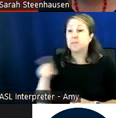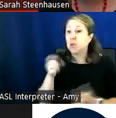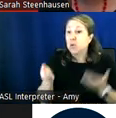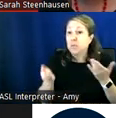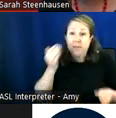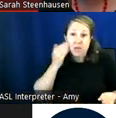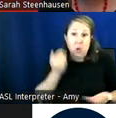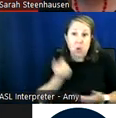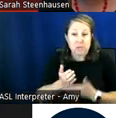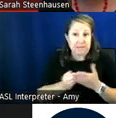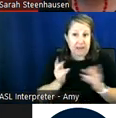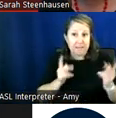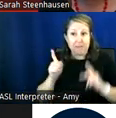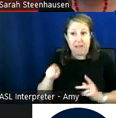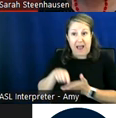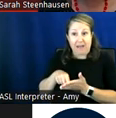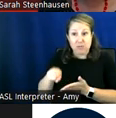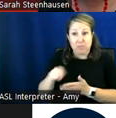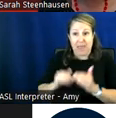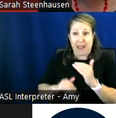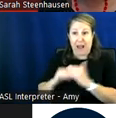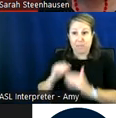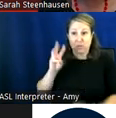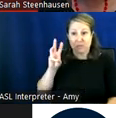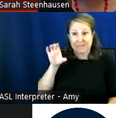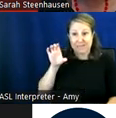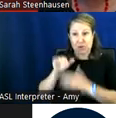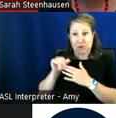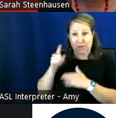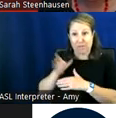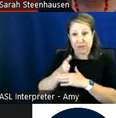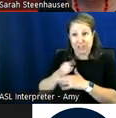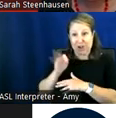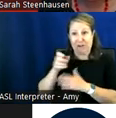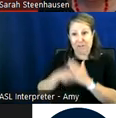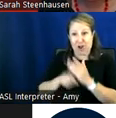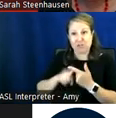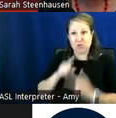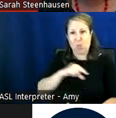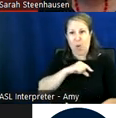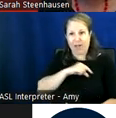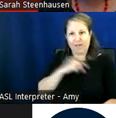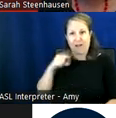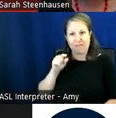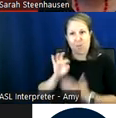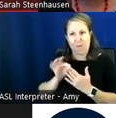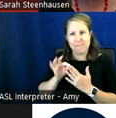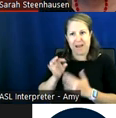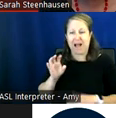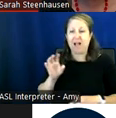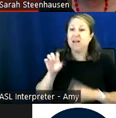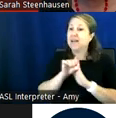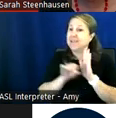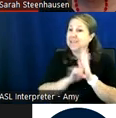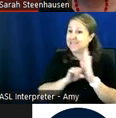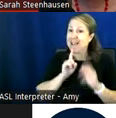um some individuals have to pay up to 600 for a share of cost in order to qualify for medi-cal the state has committed by